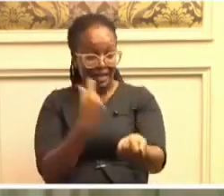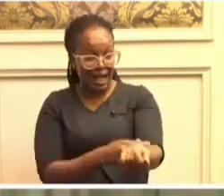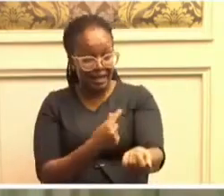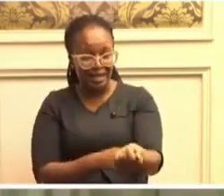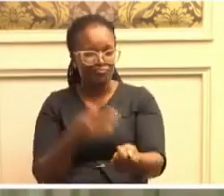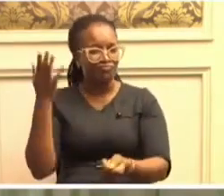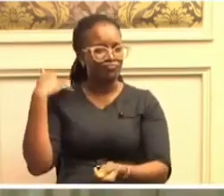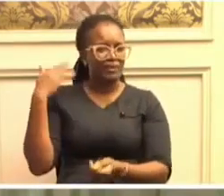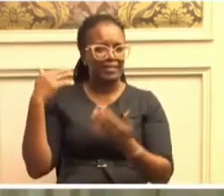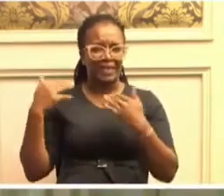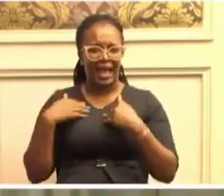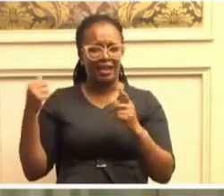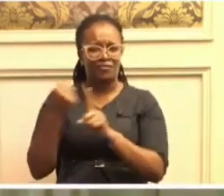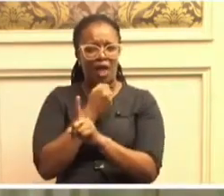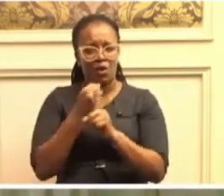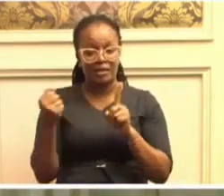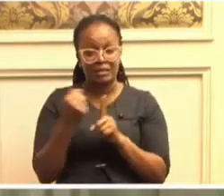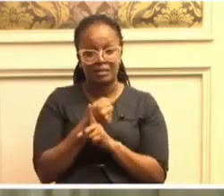violent.